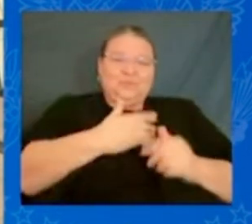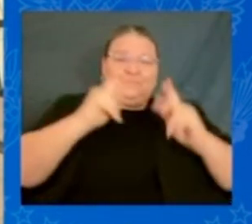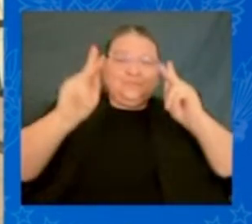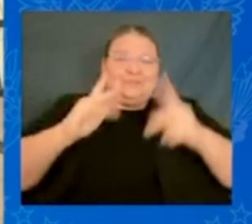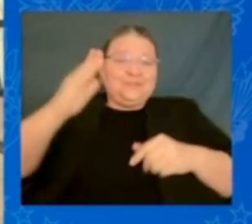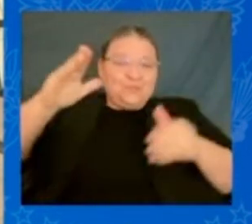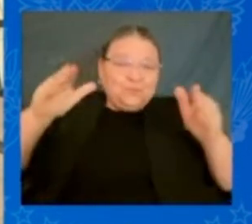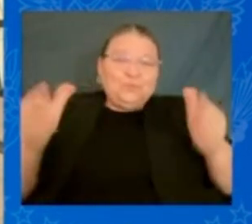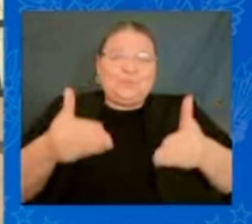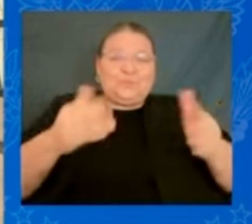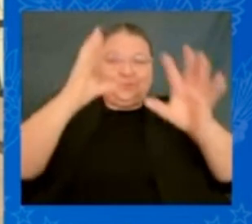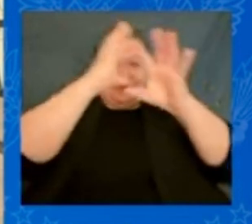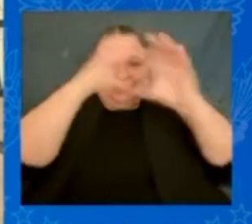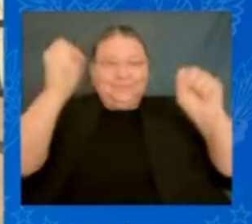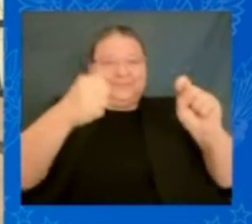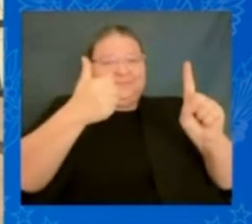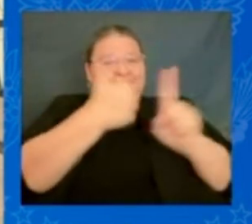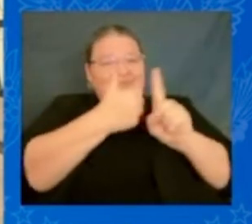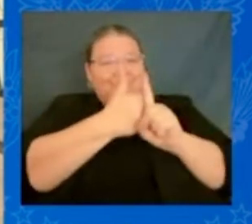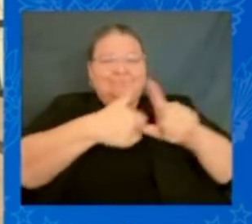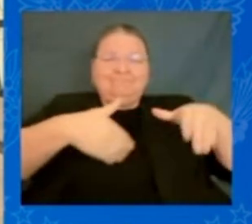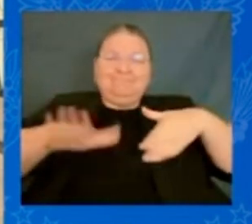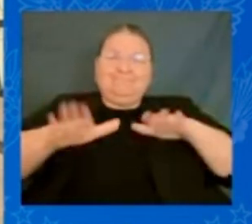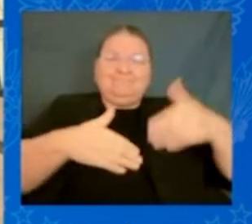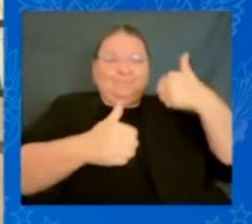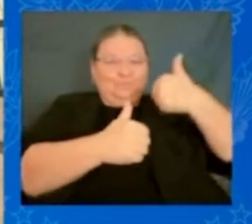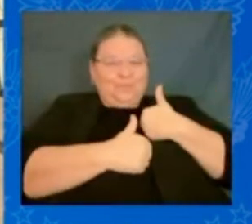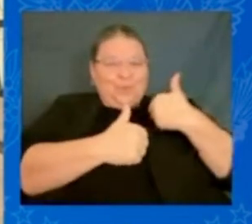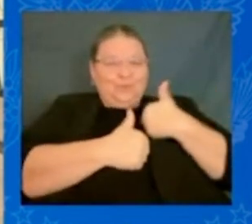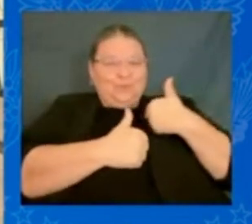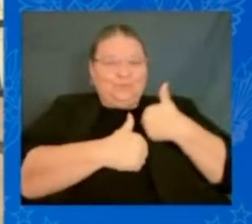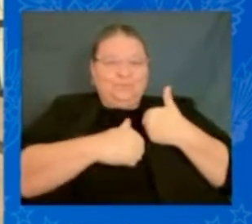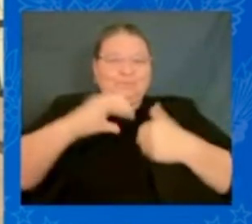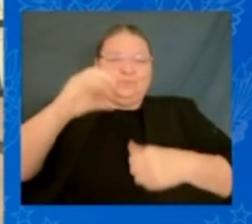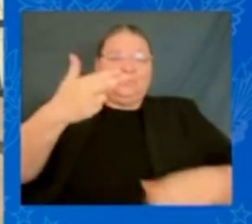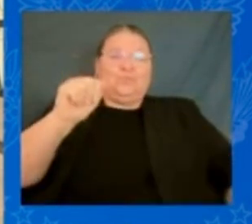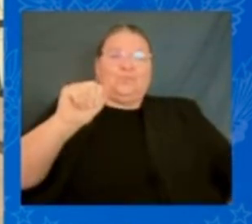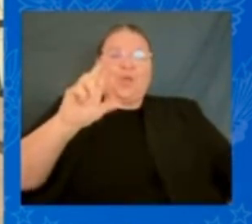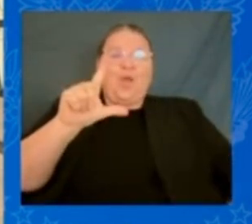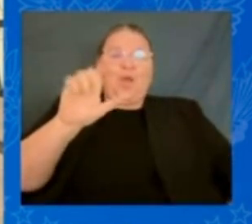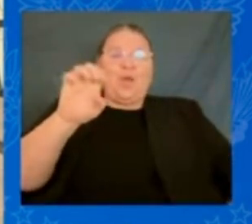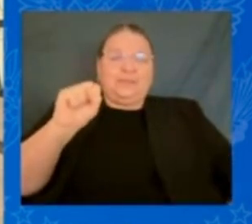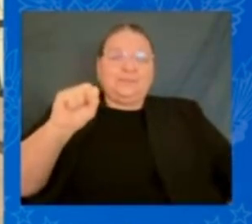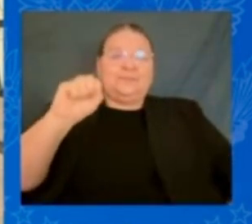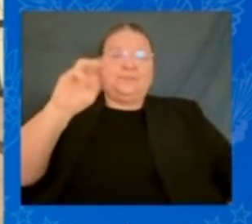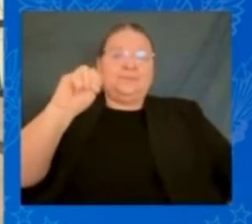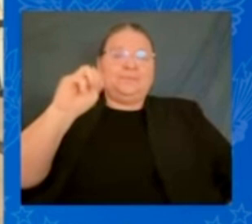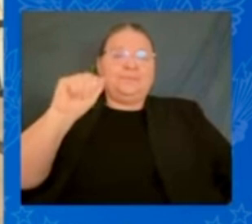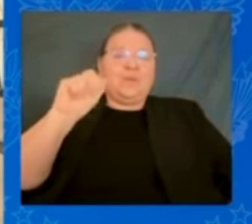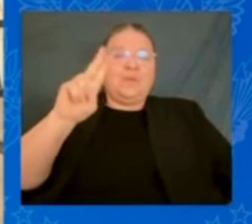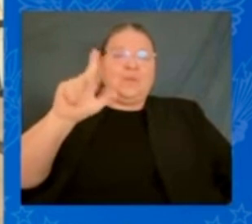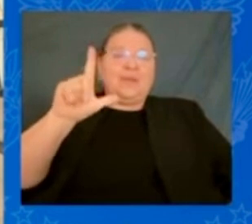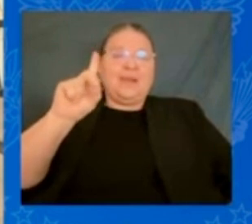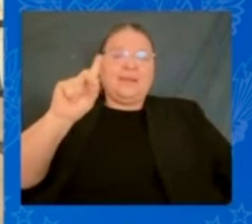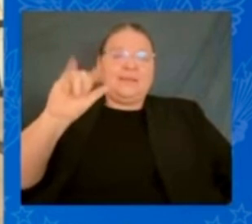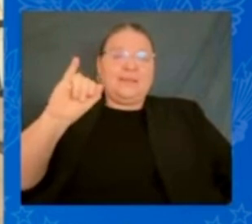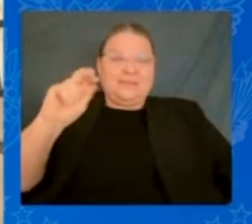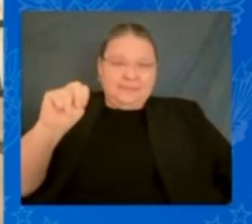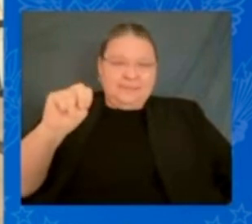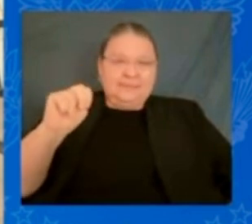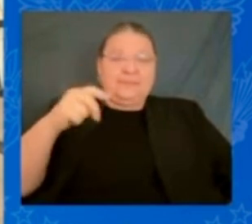Charles Malden Charles was 16 years old a student at RB Hudson High School